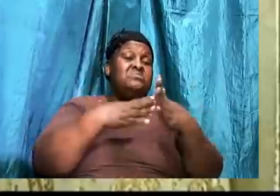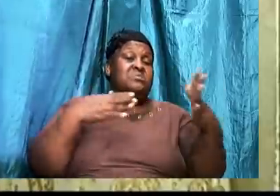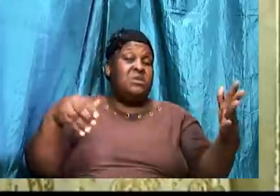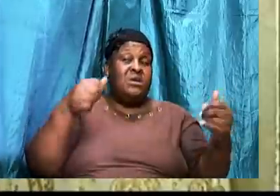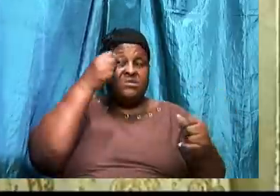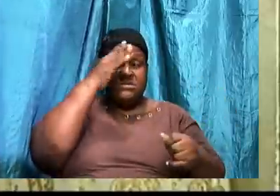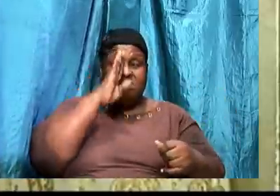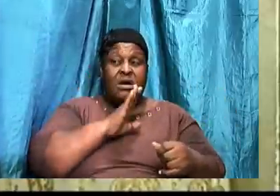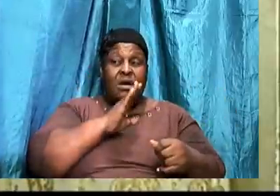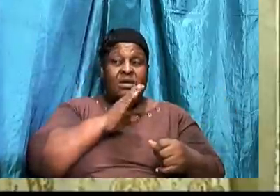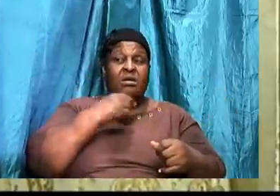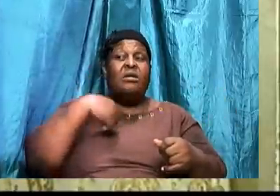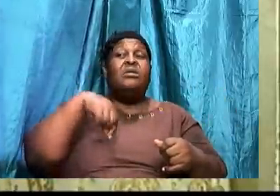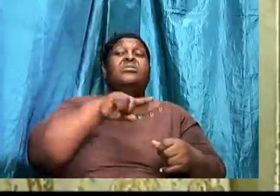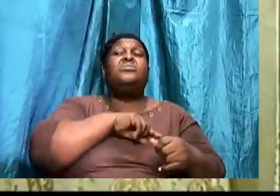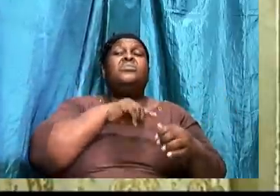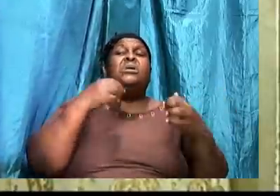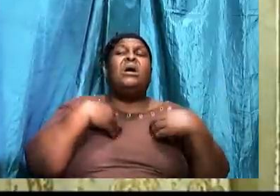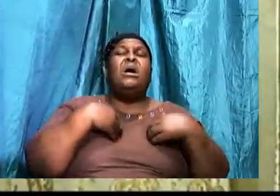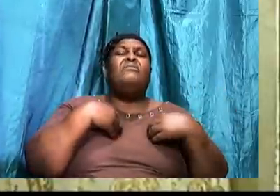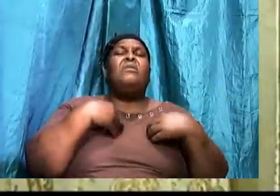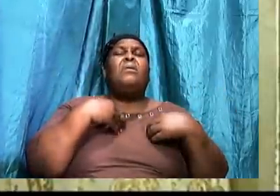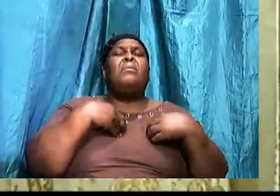And we have got to be careful.